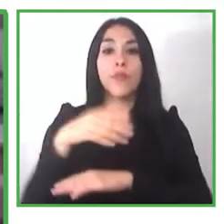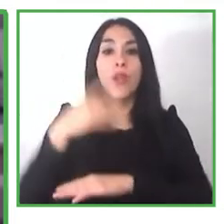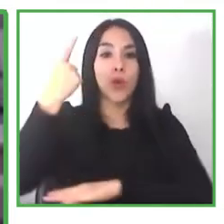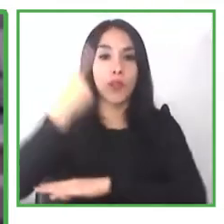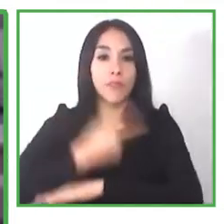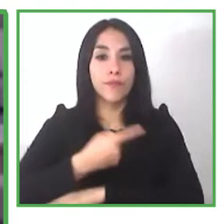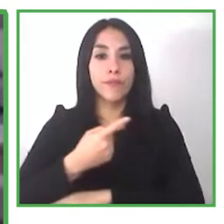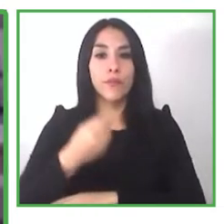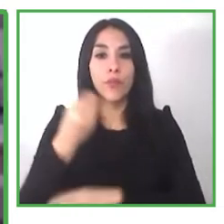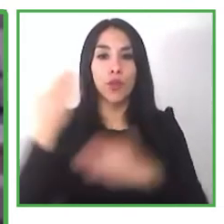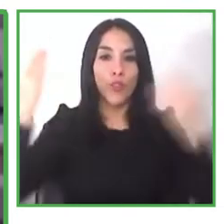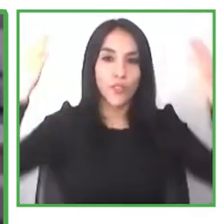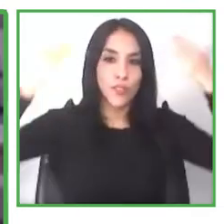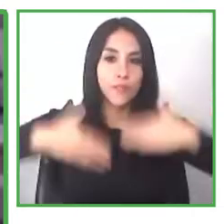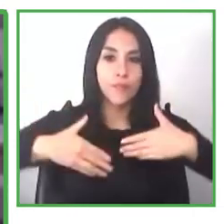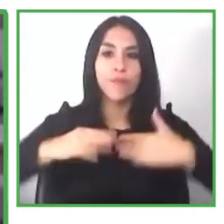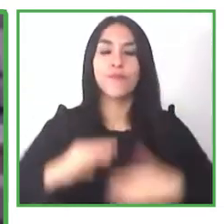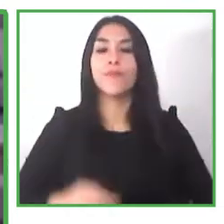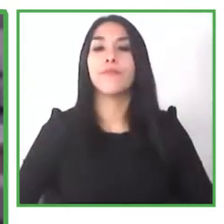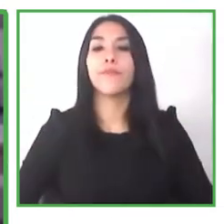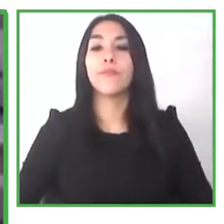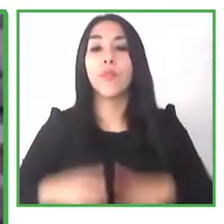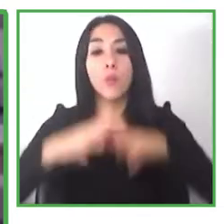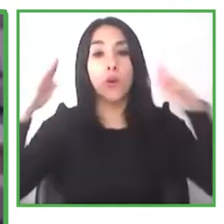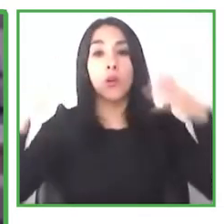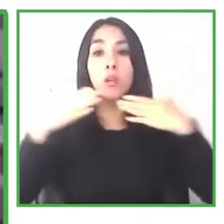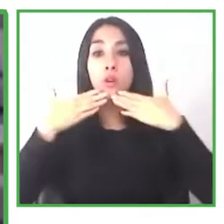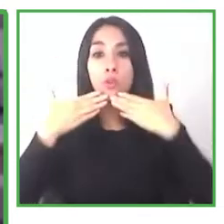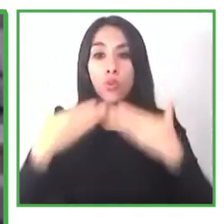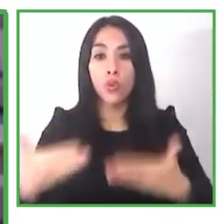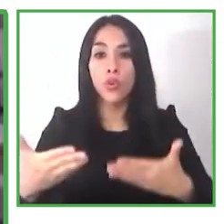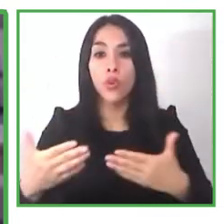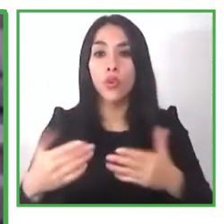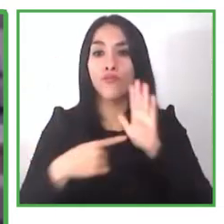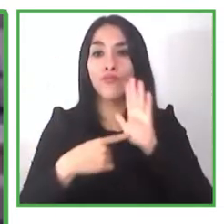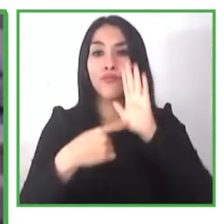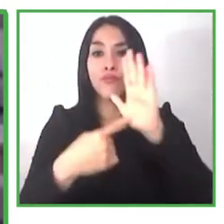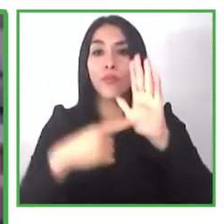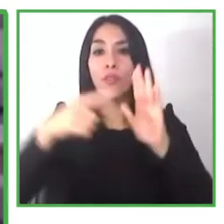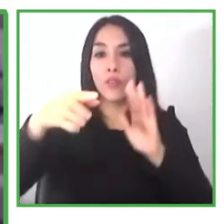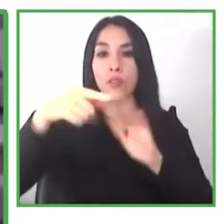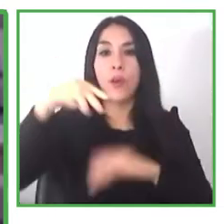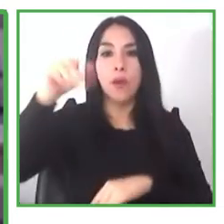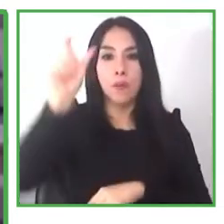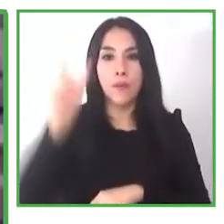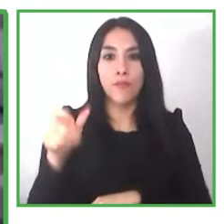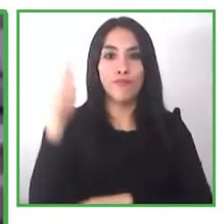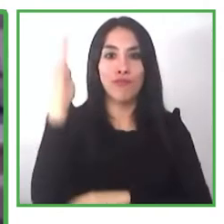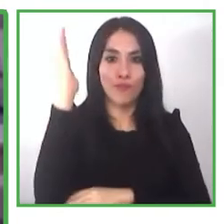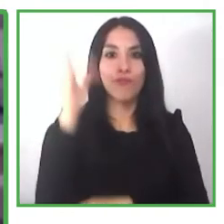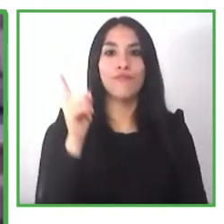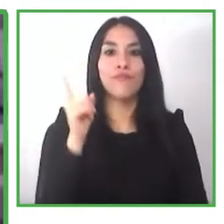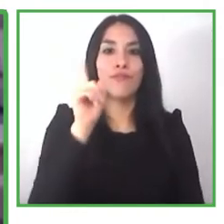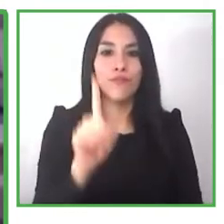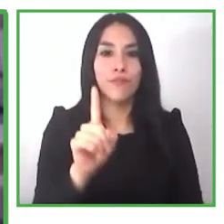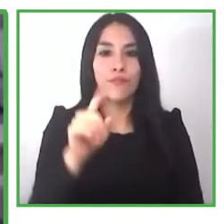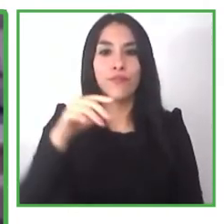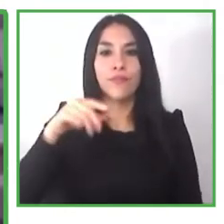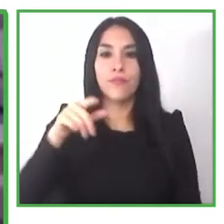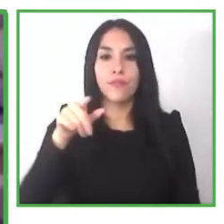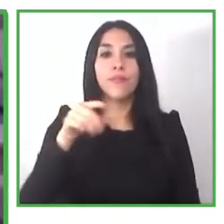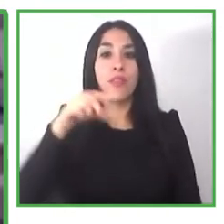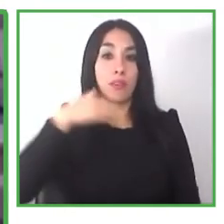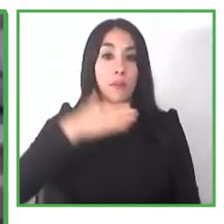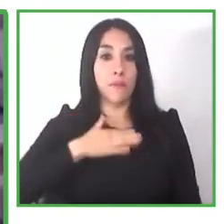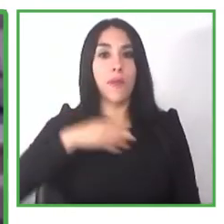as marcella said my name is stanley borden i'm the managing director of the living link i would like to take this opportunity to thank